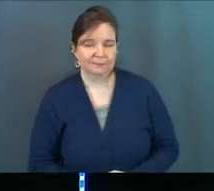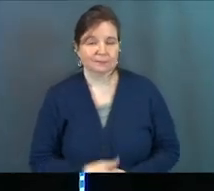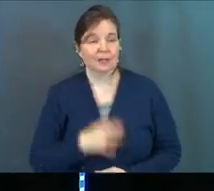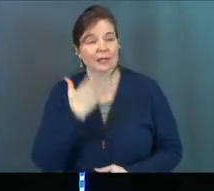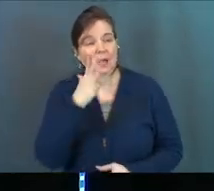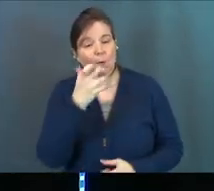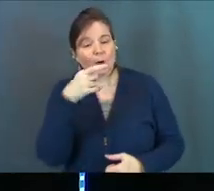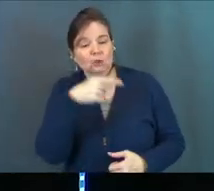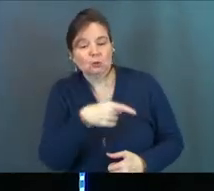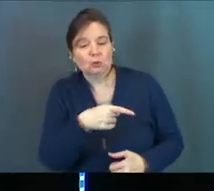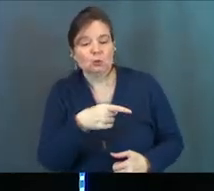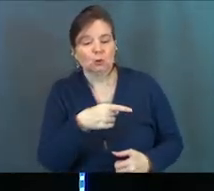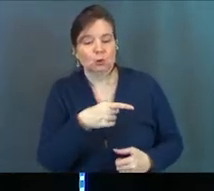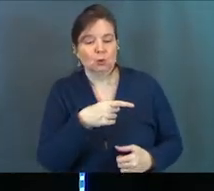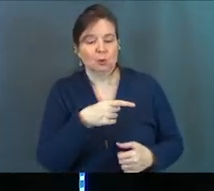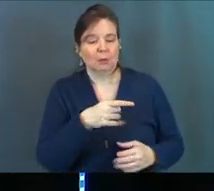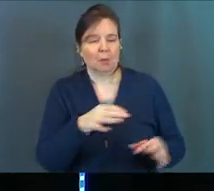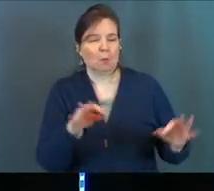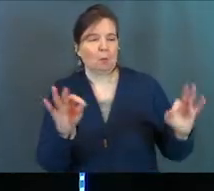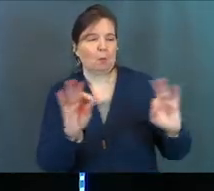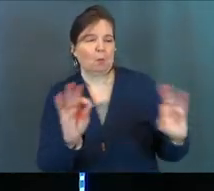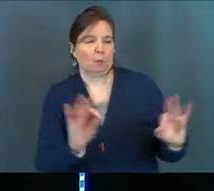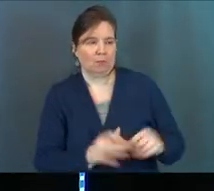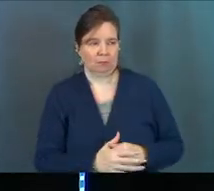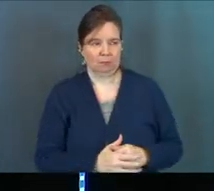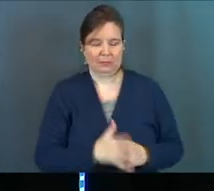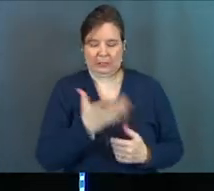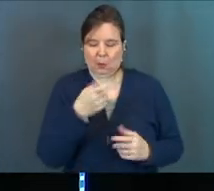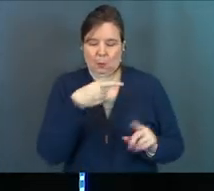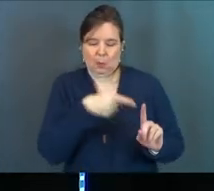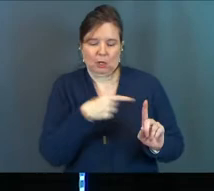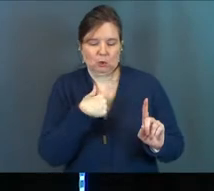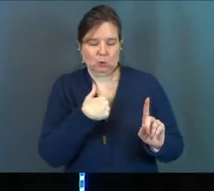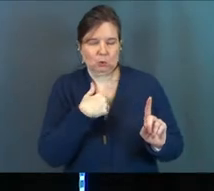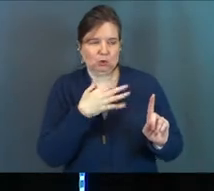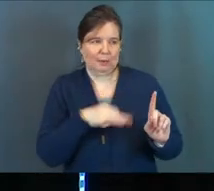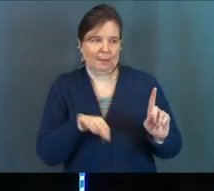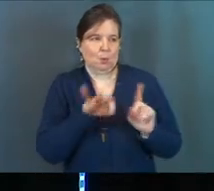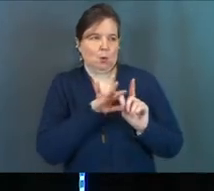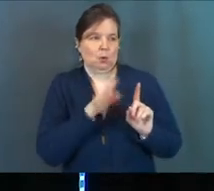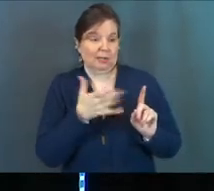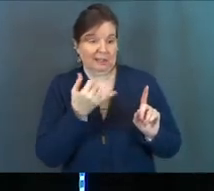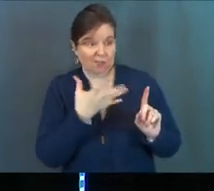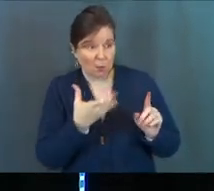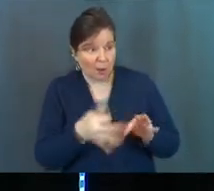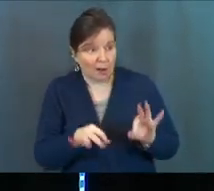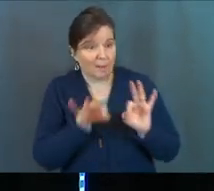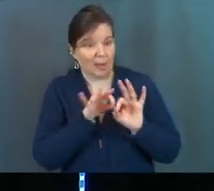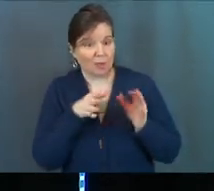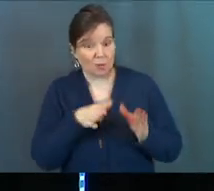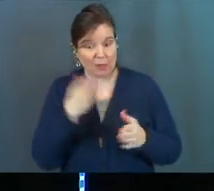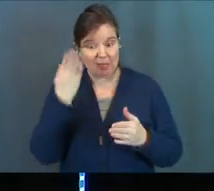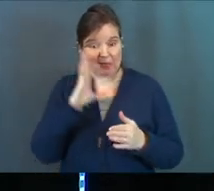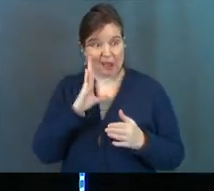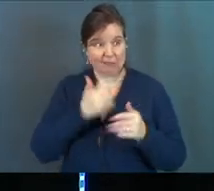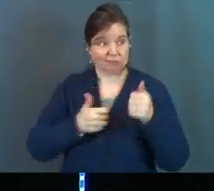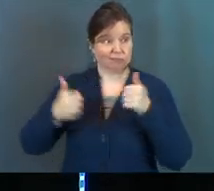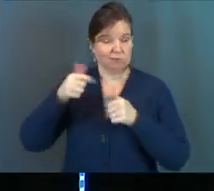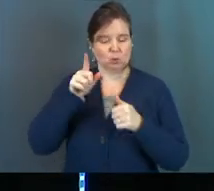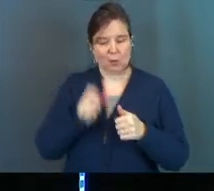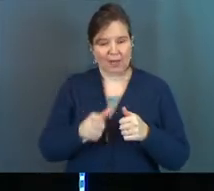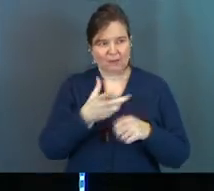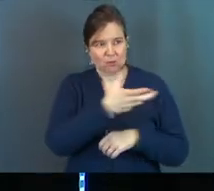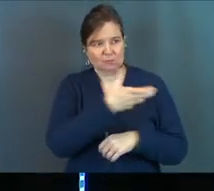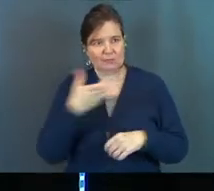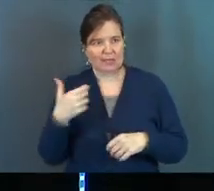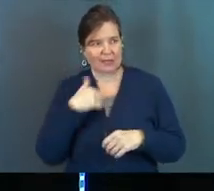God wants you to be insignificant. He doesn't want you to matter. And if you want to matter the way that God matters, you're going